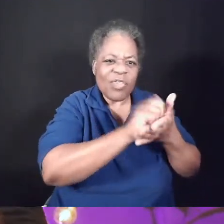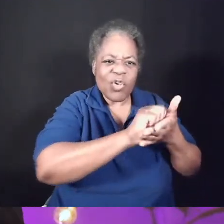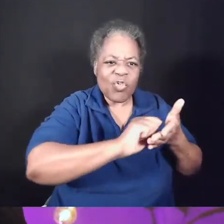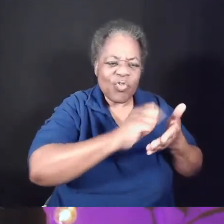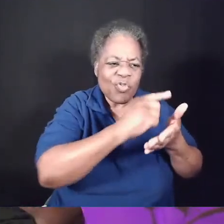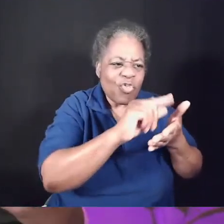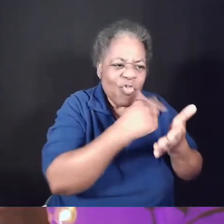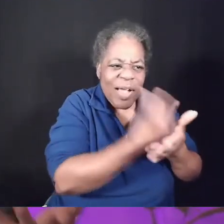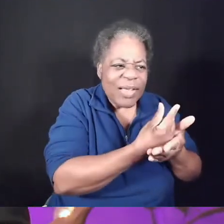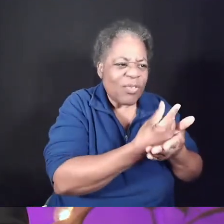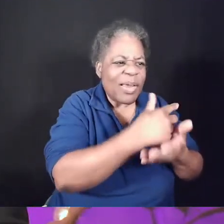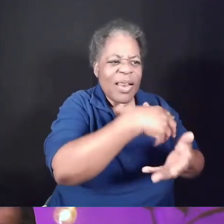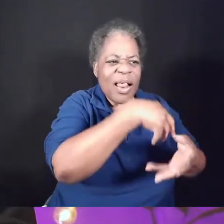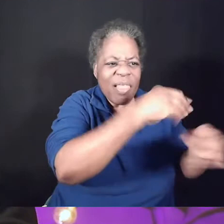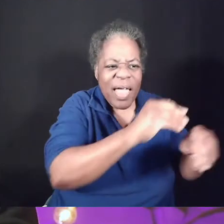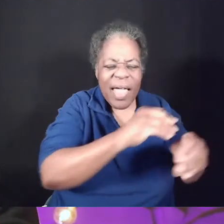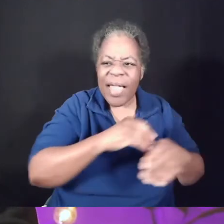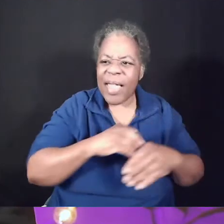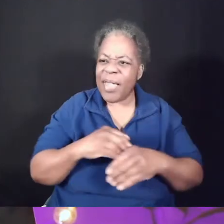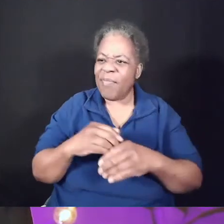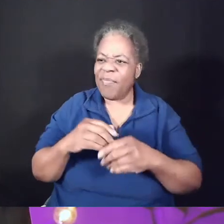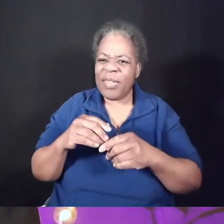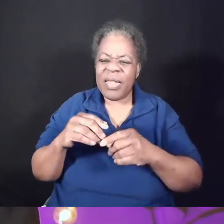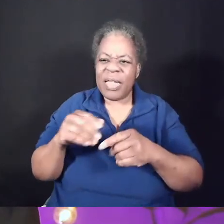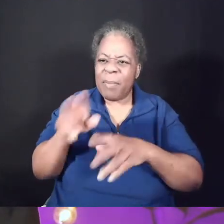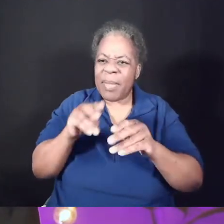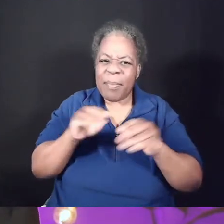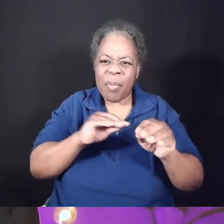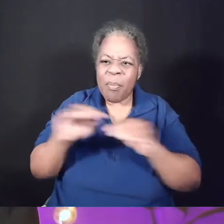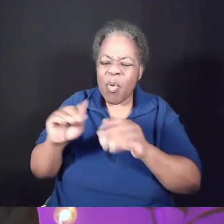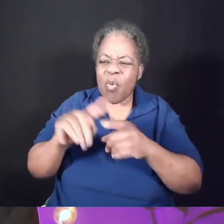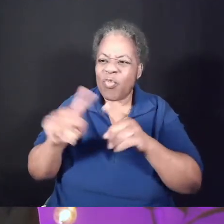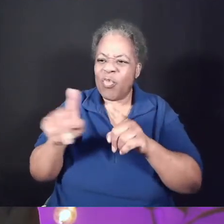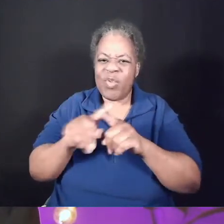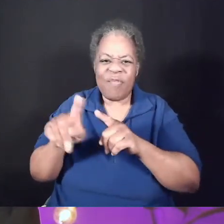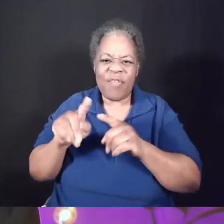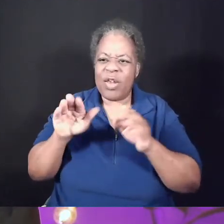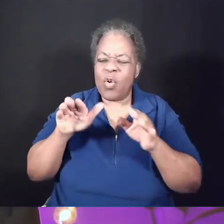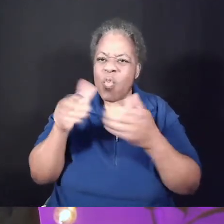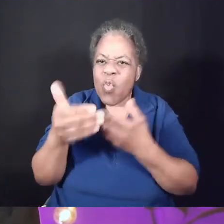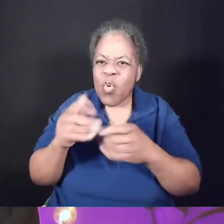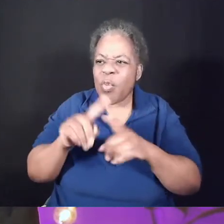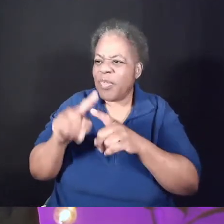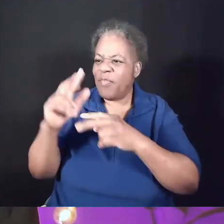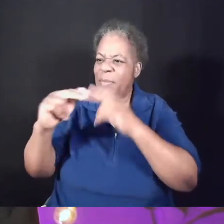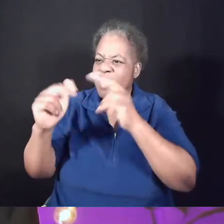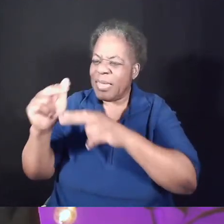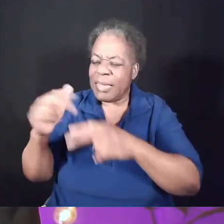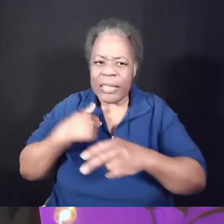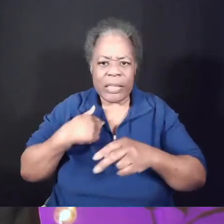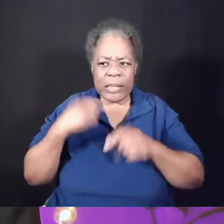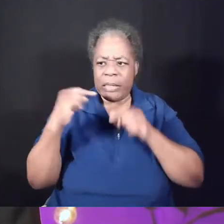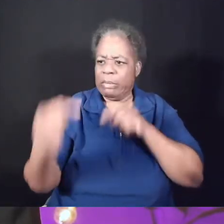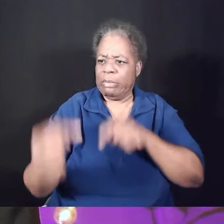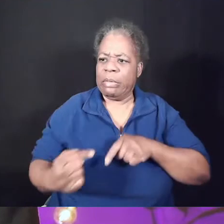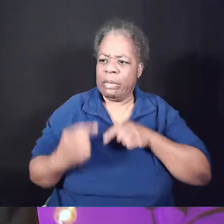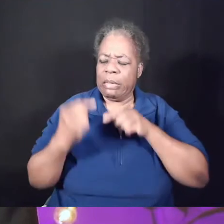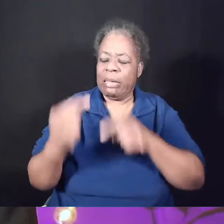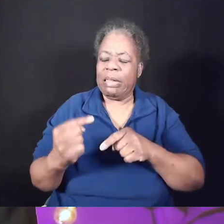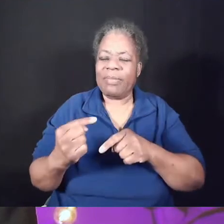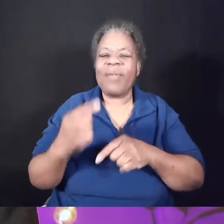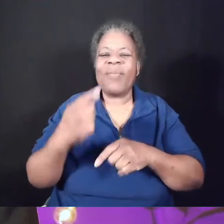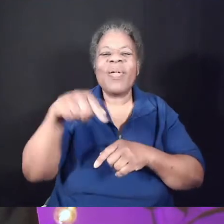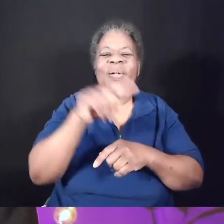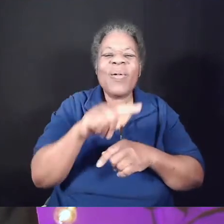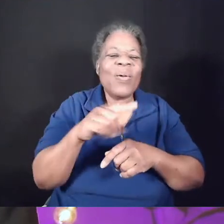Everyone had moved around into different rooms, into different buildings. And I struggled with that. Now, for those of you who like change, that